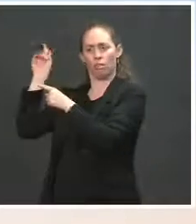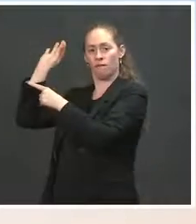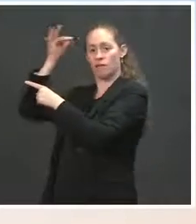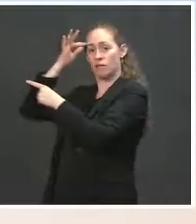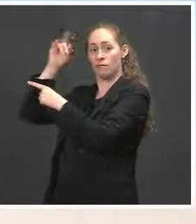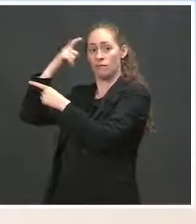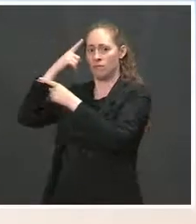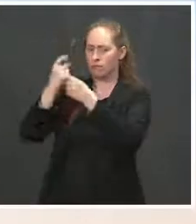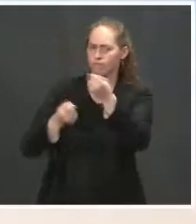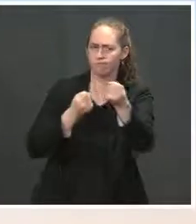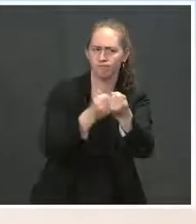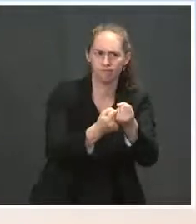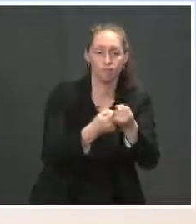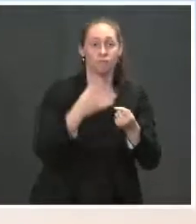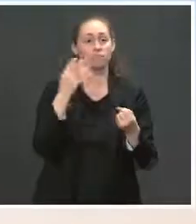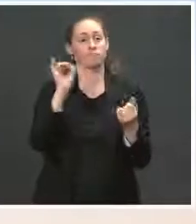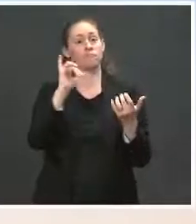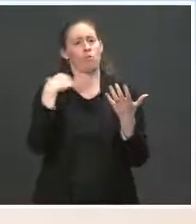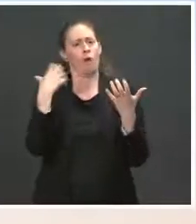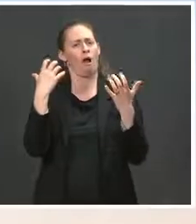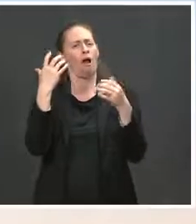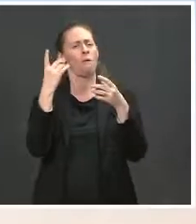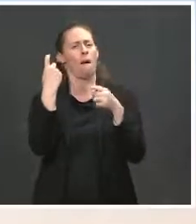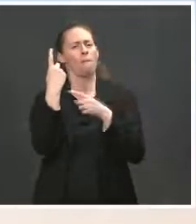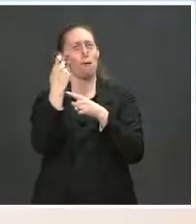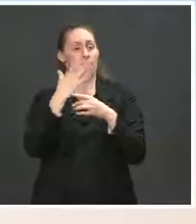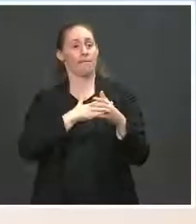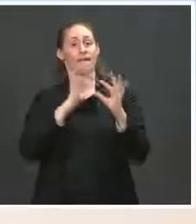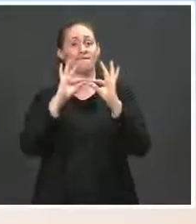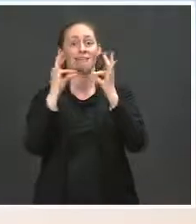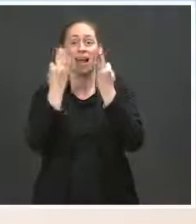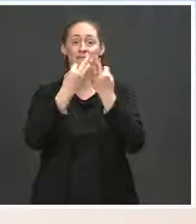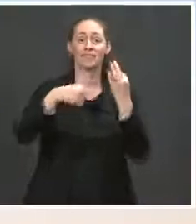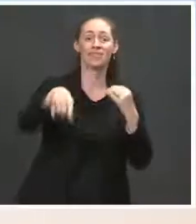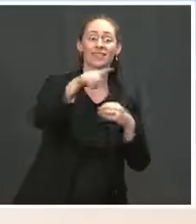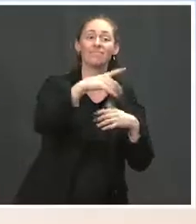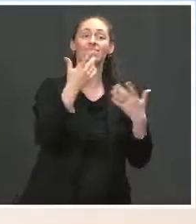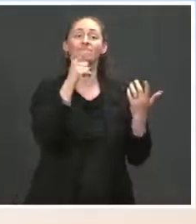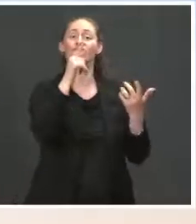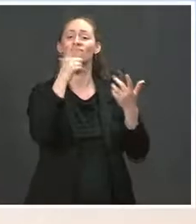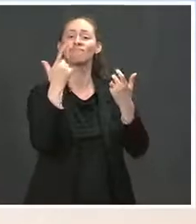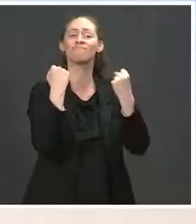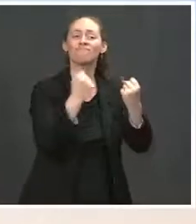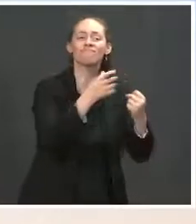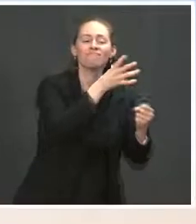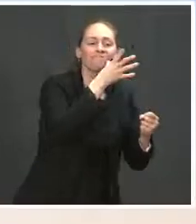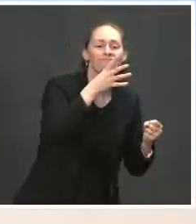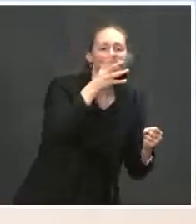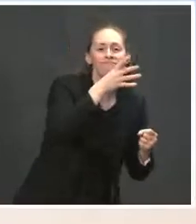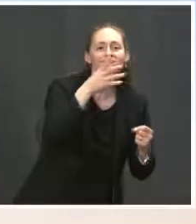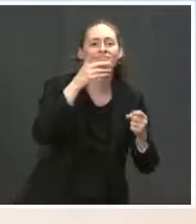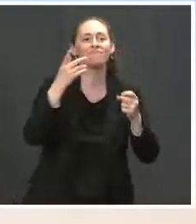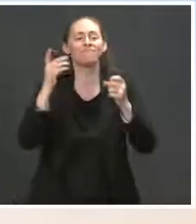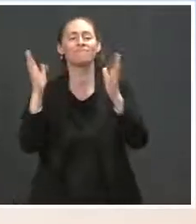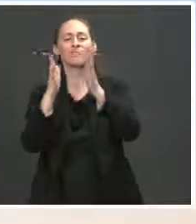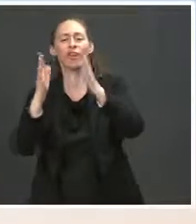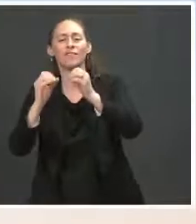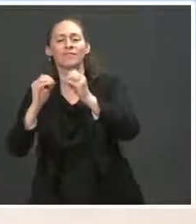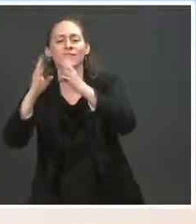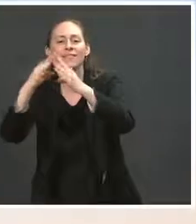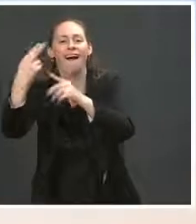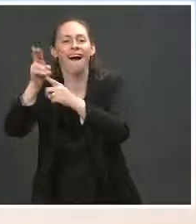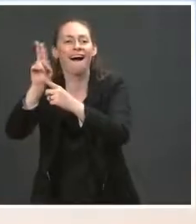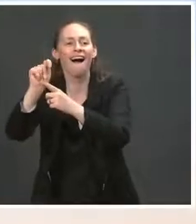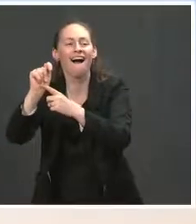from a family that farms, ranches, and hunts. I've grown up in rural and agricultural communities, and I know what it's like to live in a